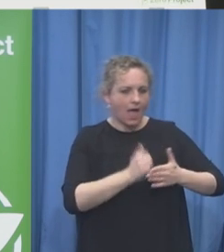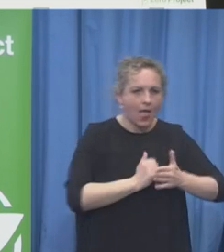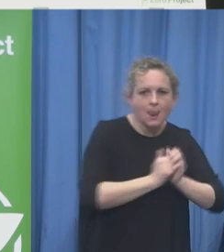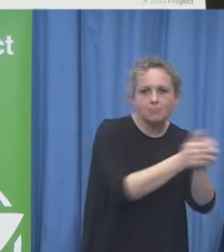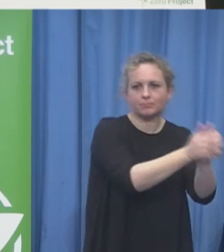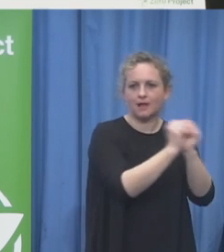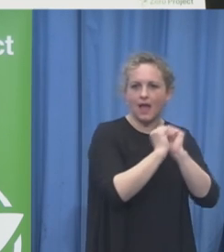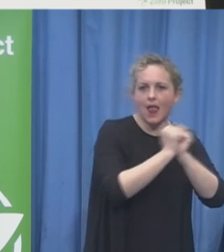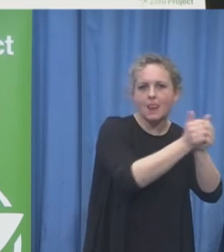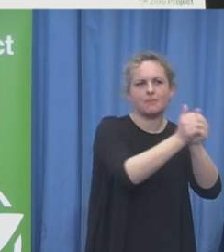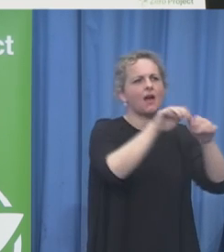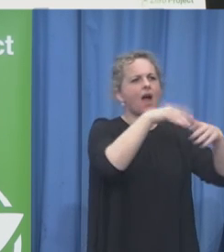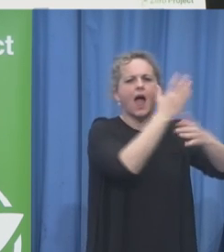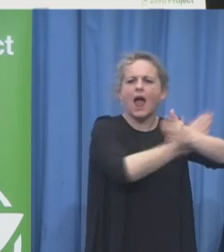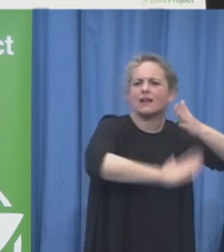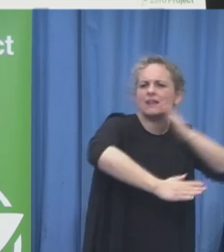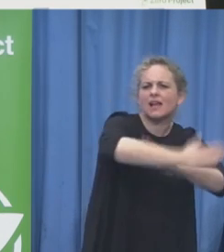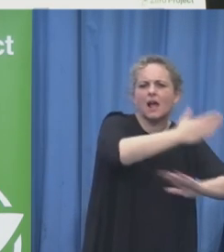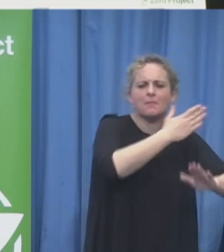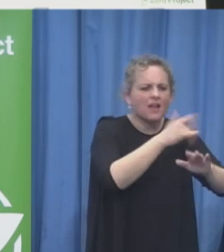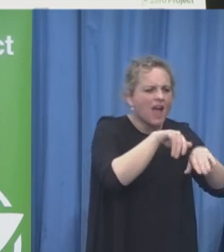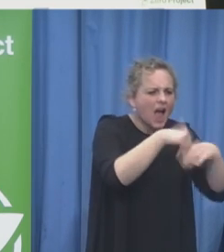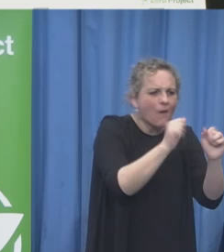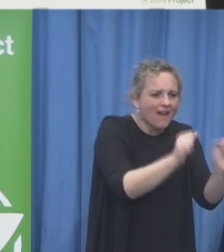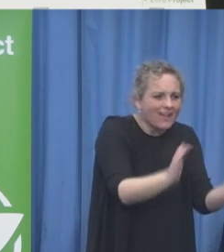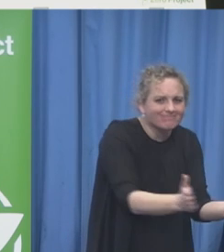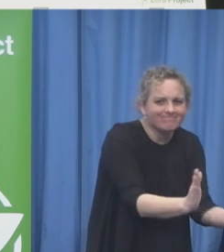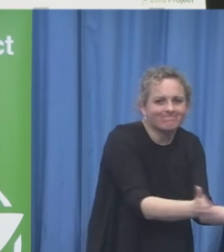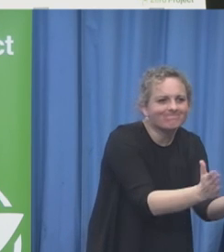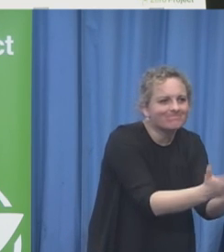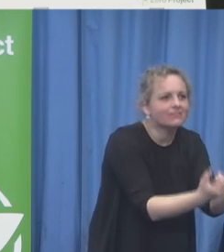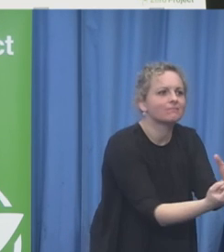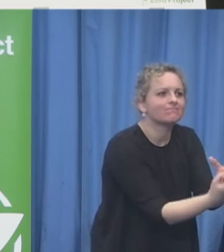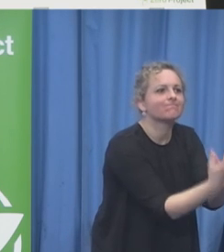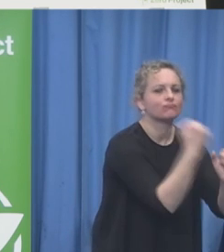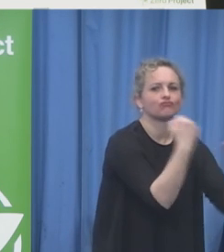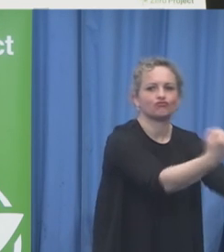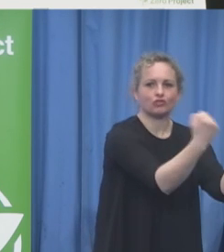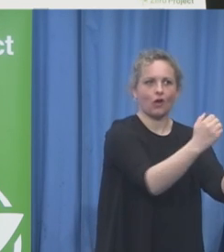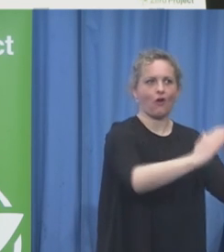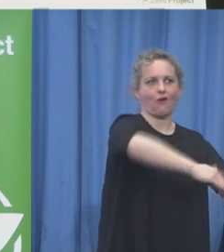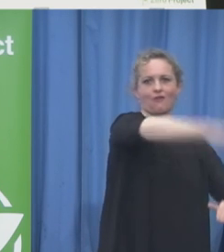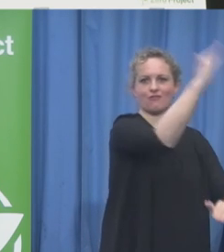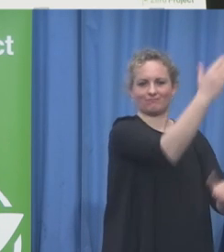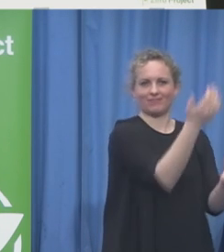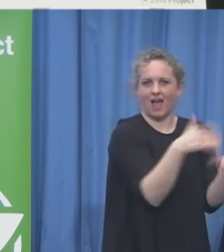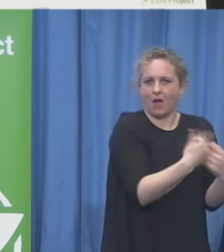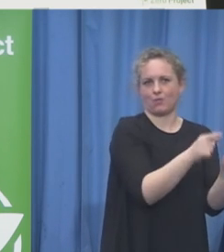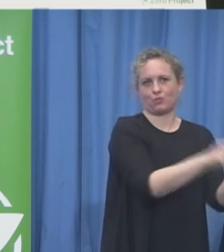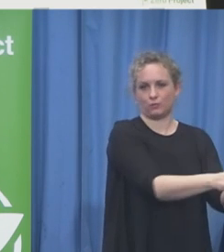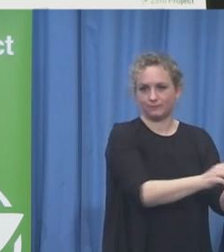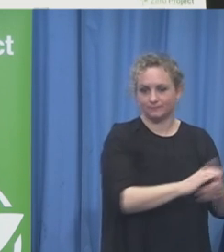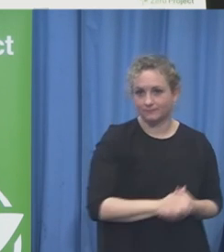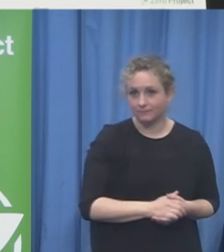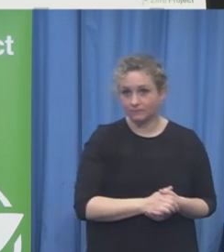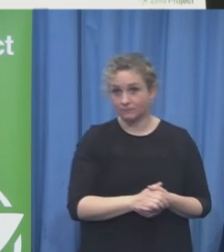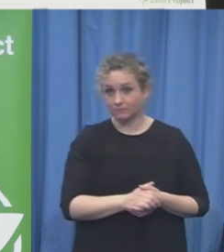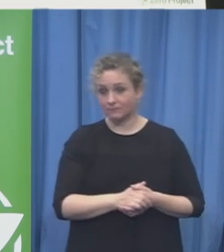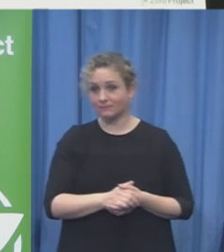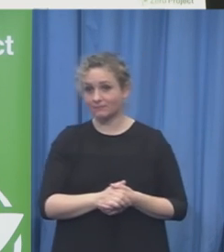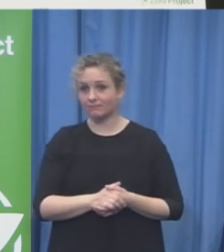to burst, expand and grow. So in closing, I should just like to say